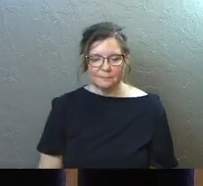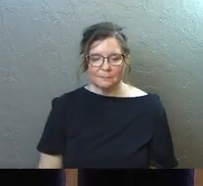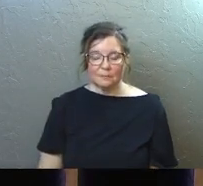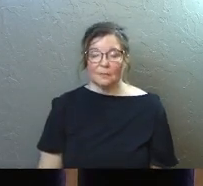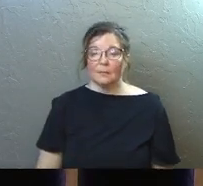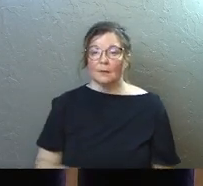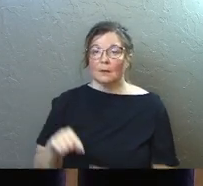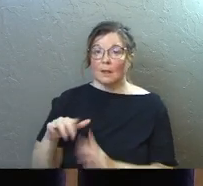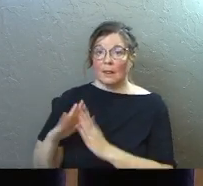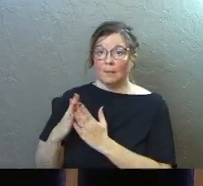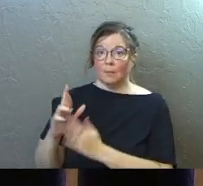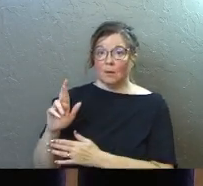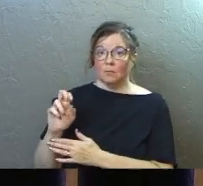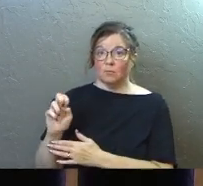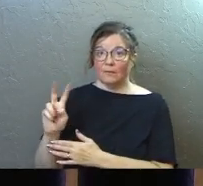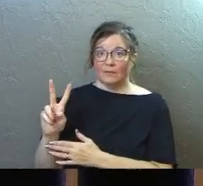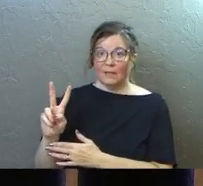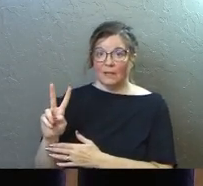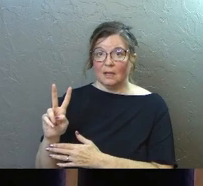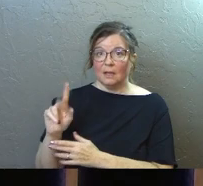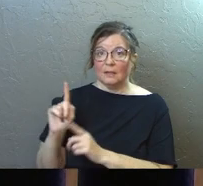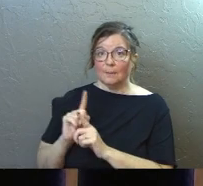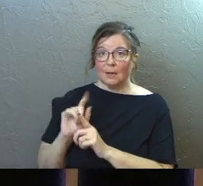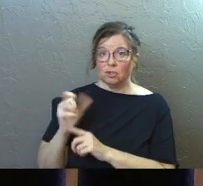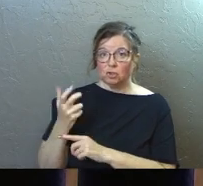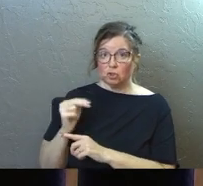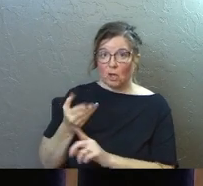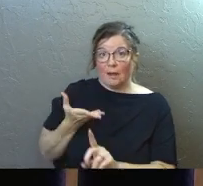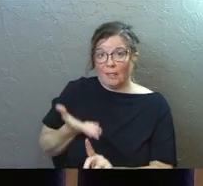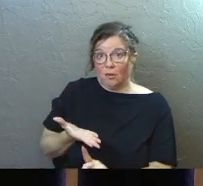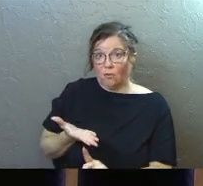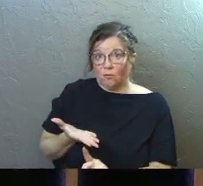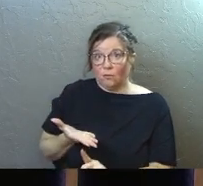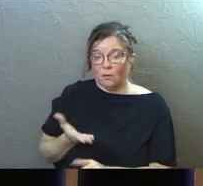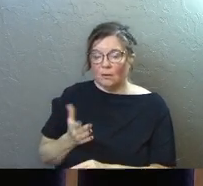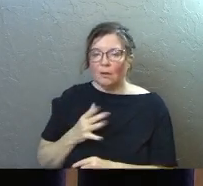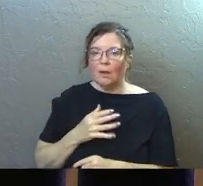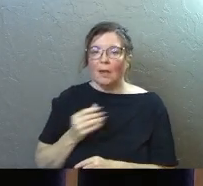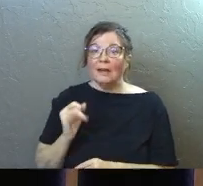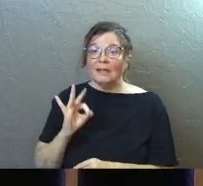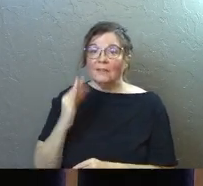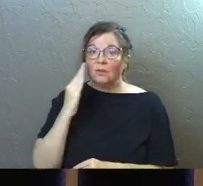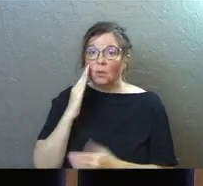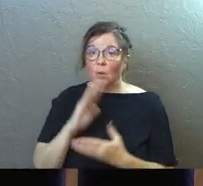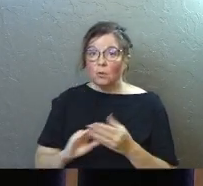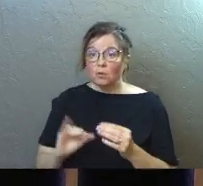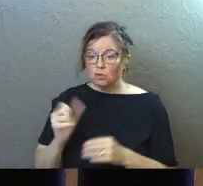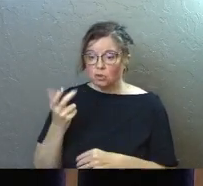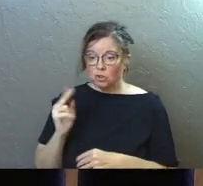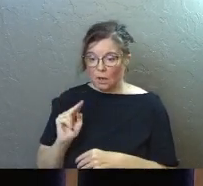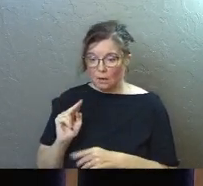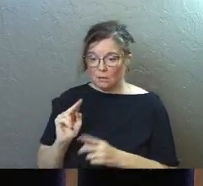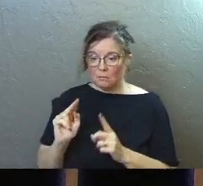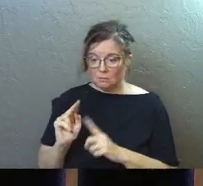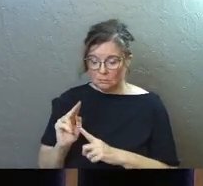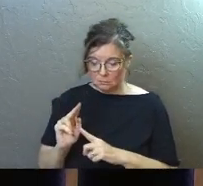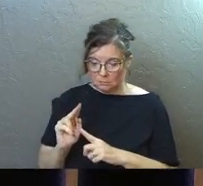In the book of Revelation, the apostle John is there. And if you know the story of John,